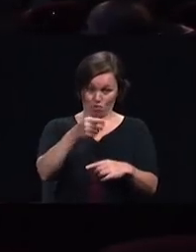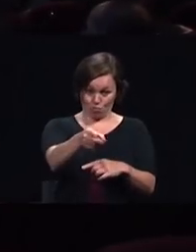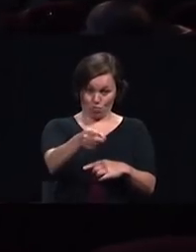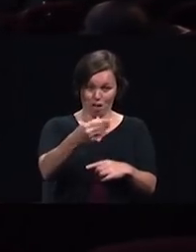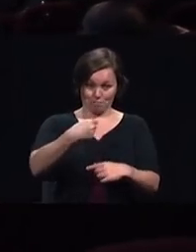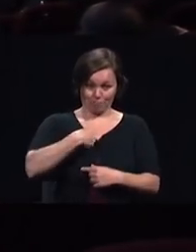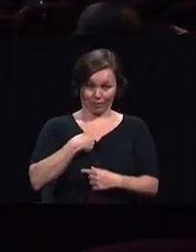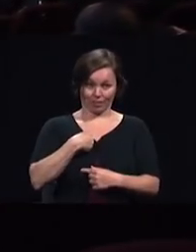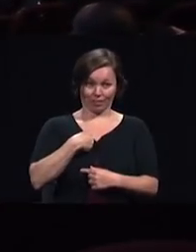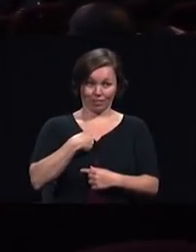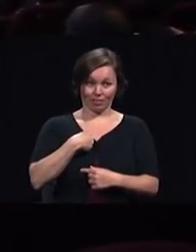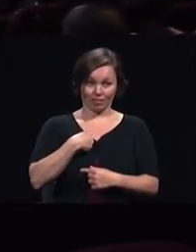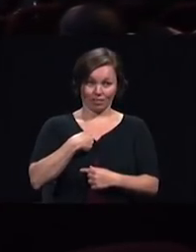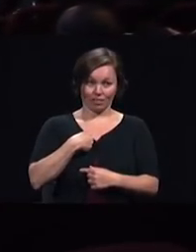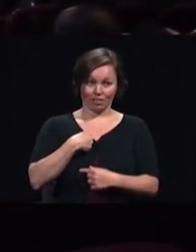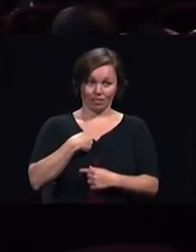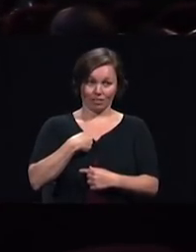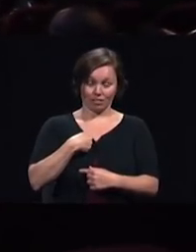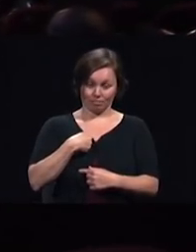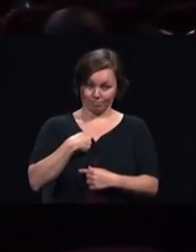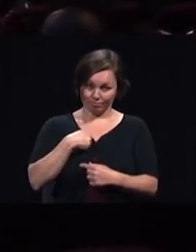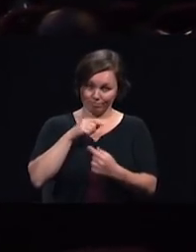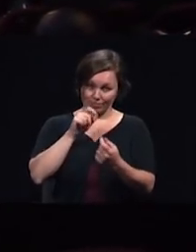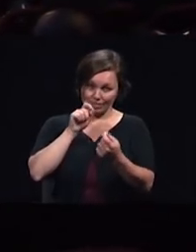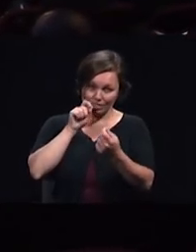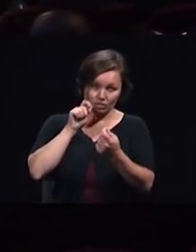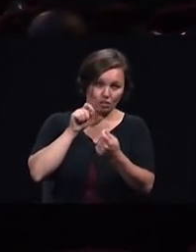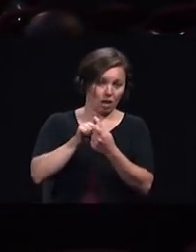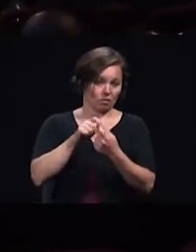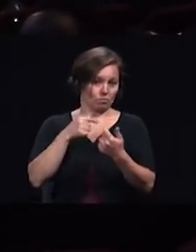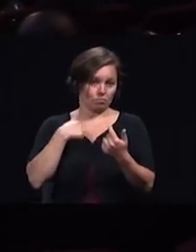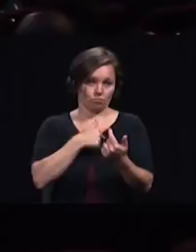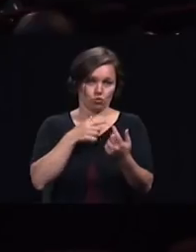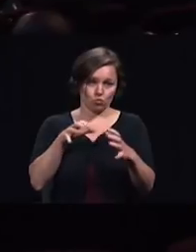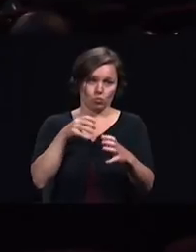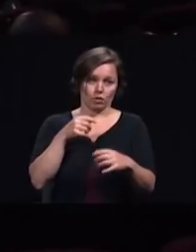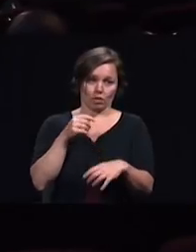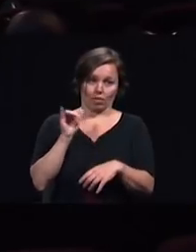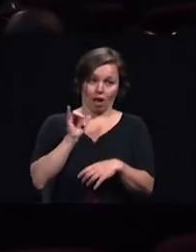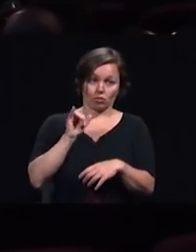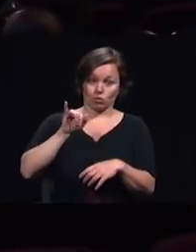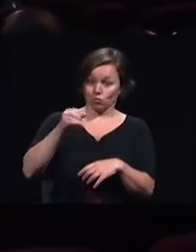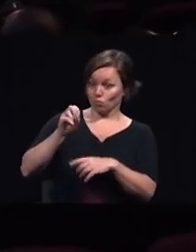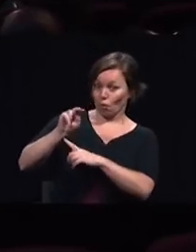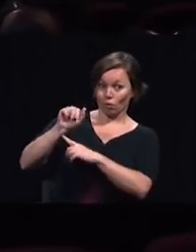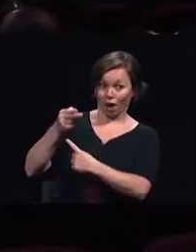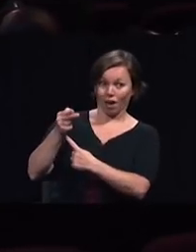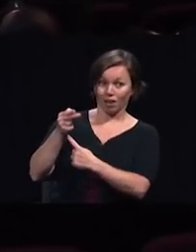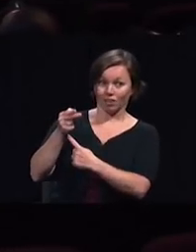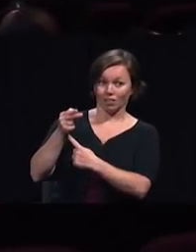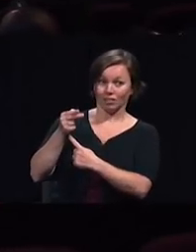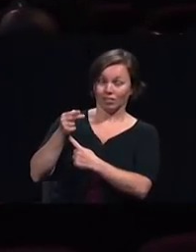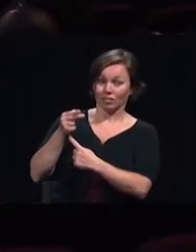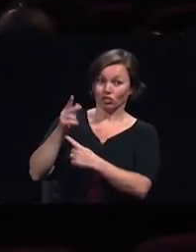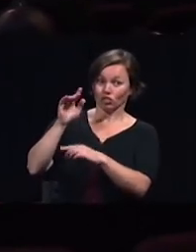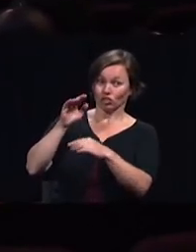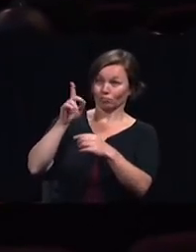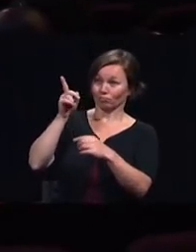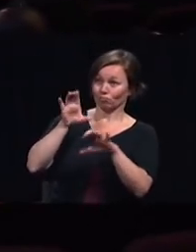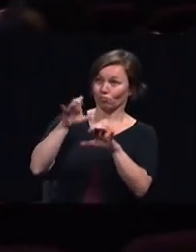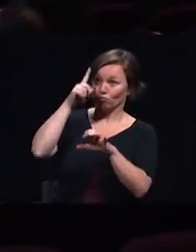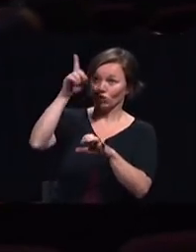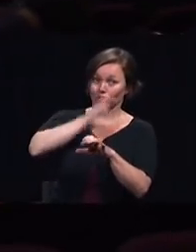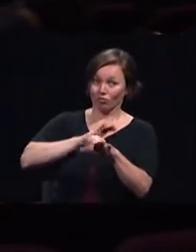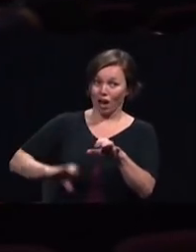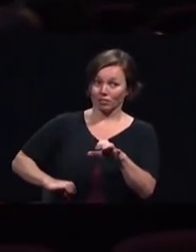direct as it was when Jonah received the call Christ's laborers are still few in the